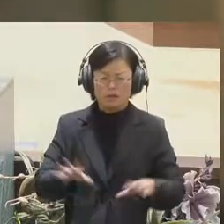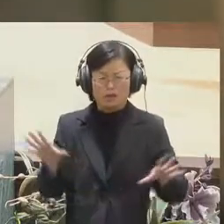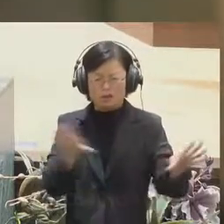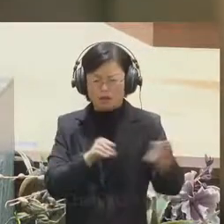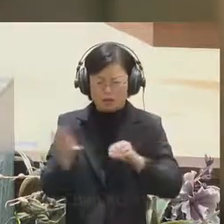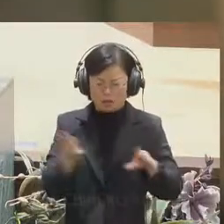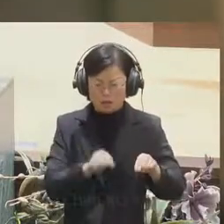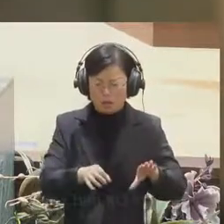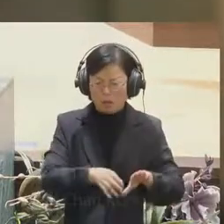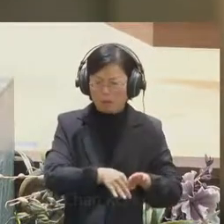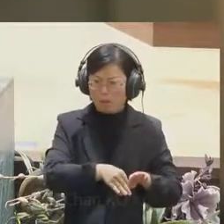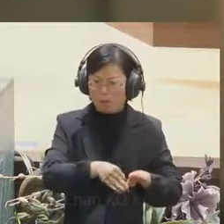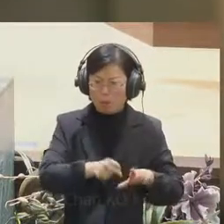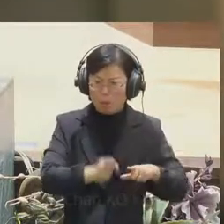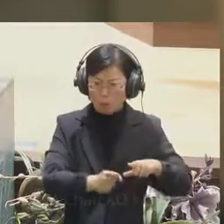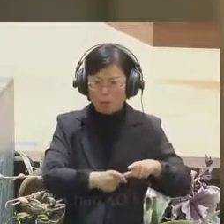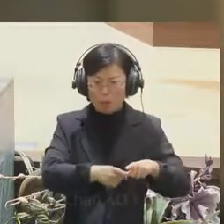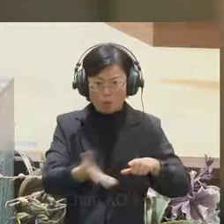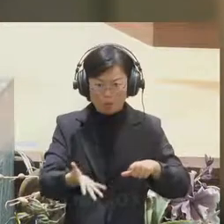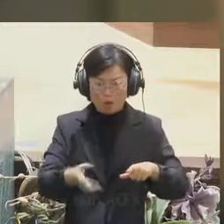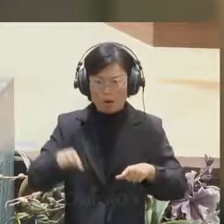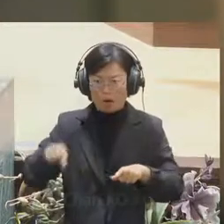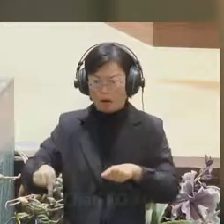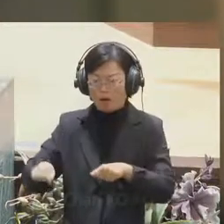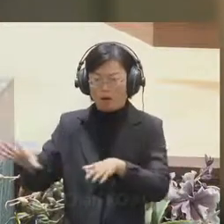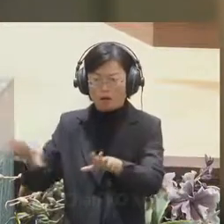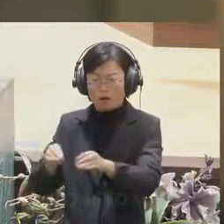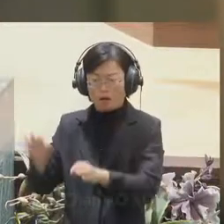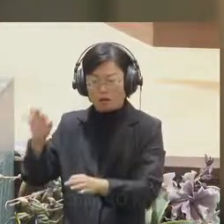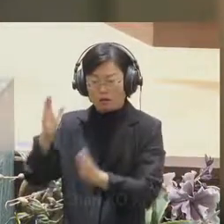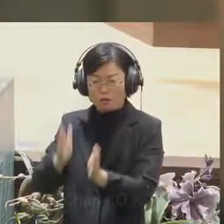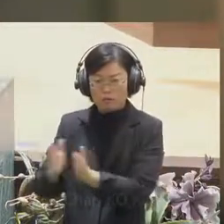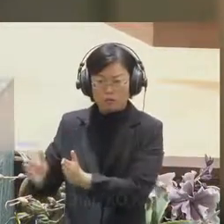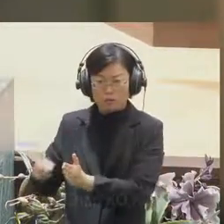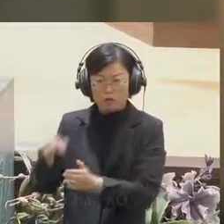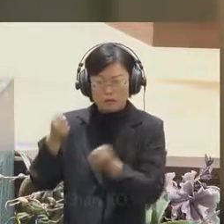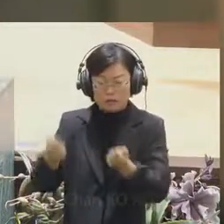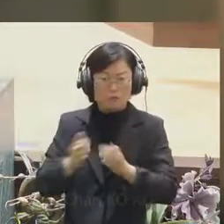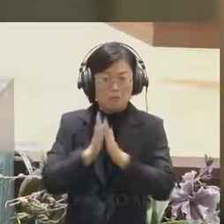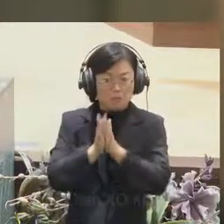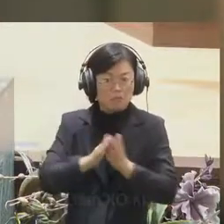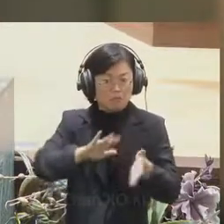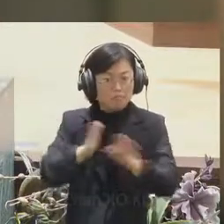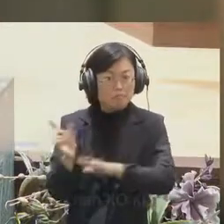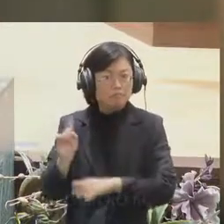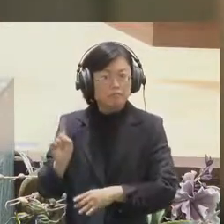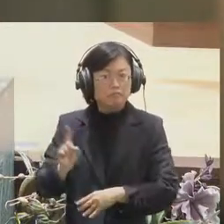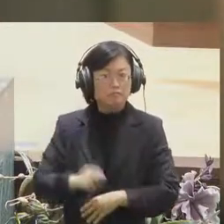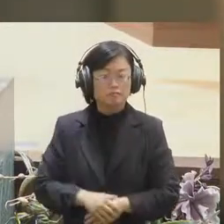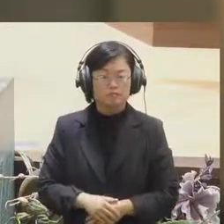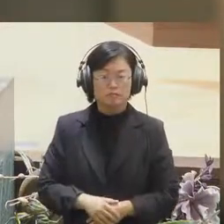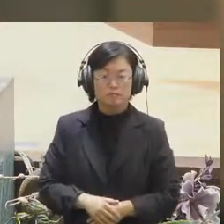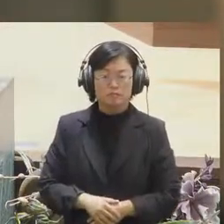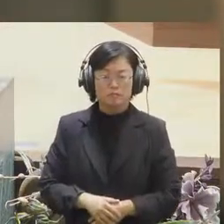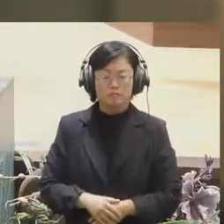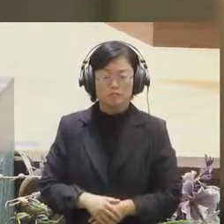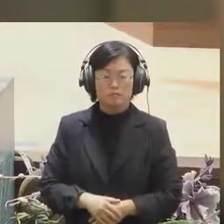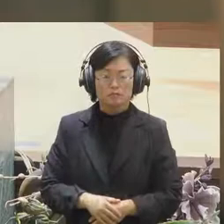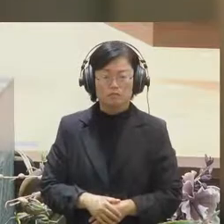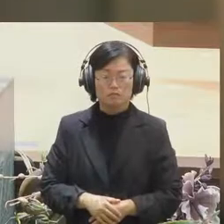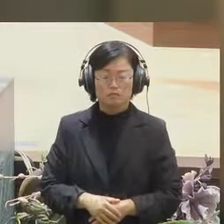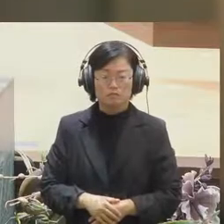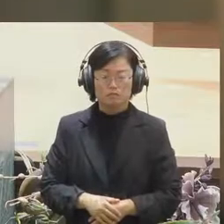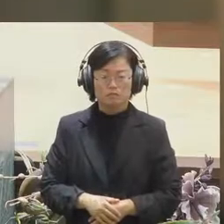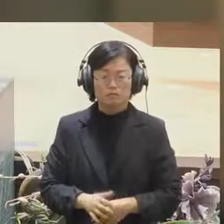this like in Myanmar? Well it is a relatively new term for most of the people